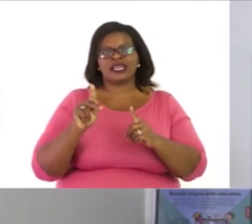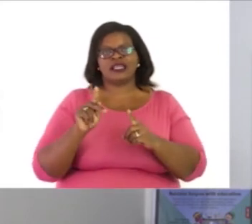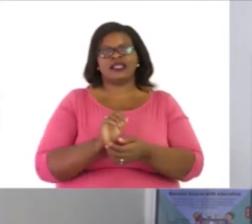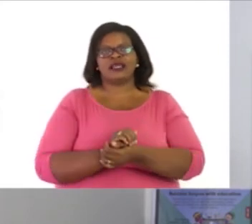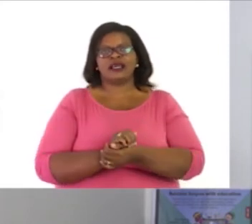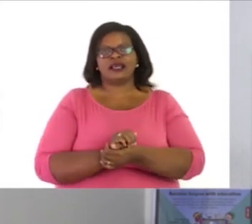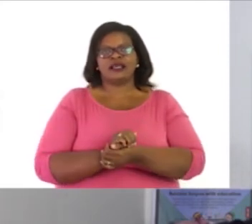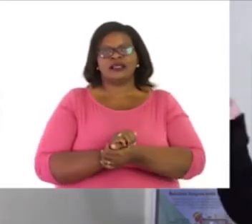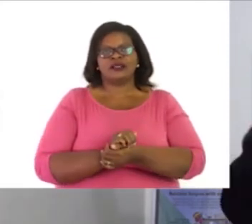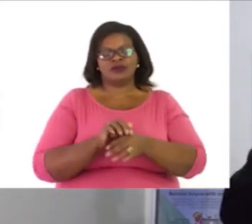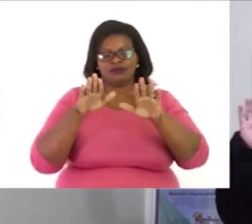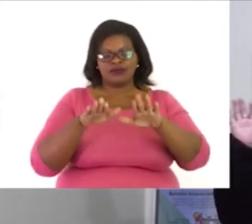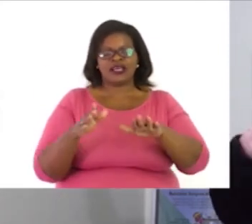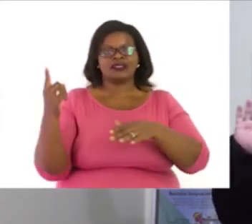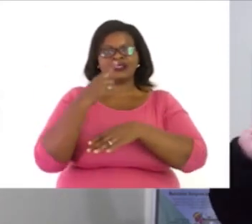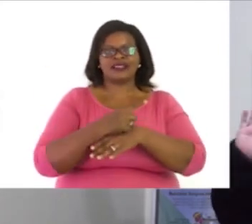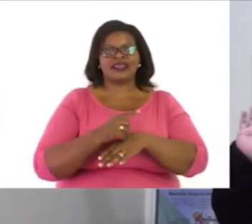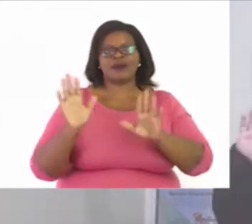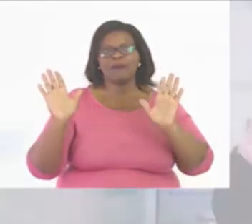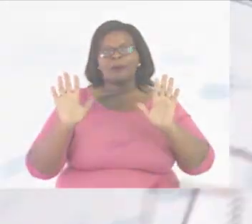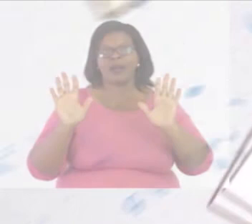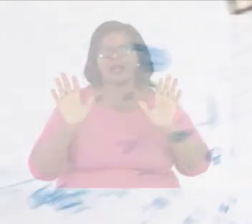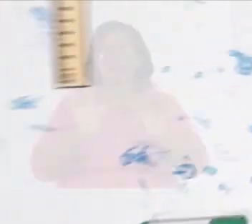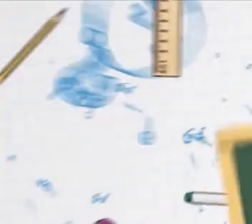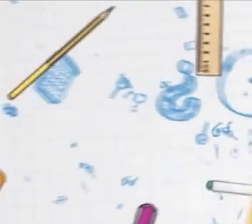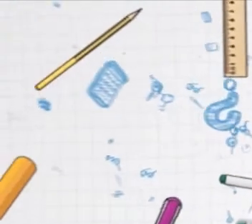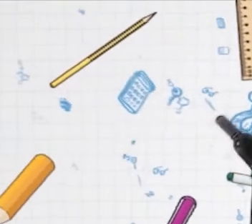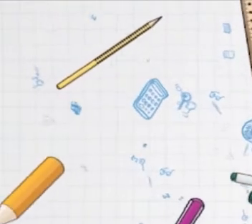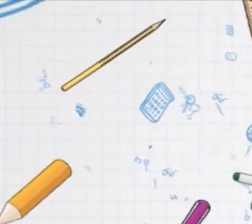A blessed week to you. Goodbye. Goodbye.